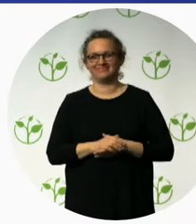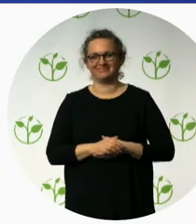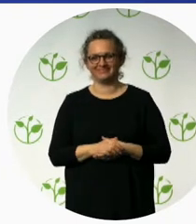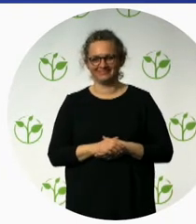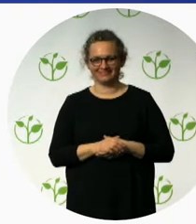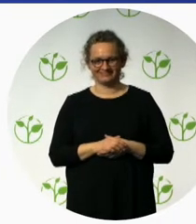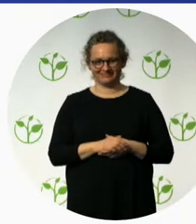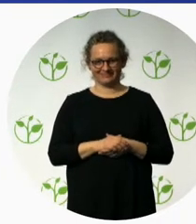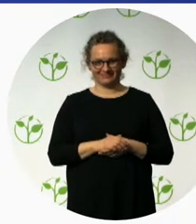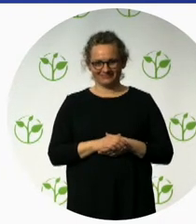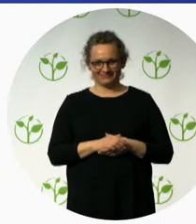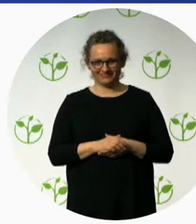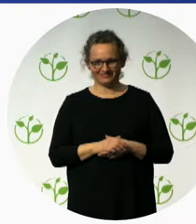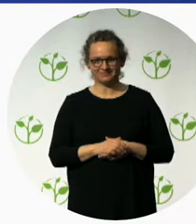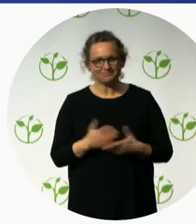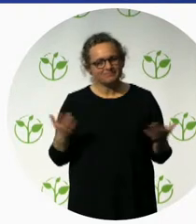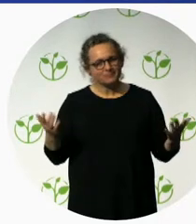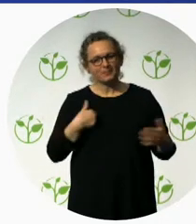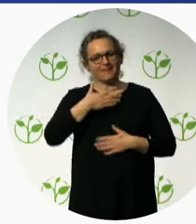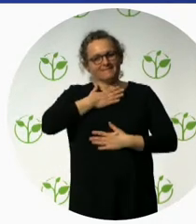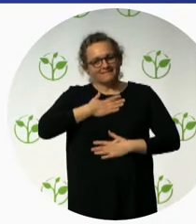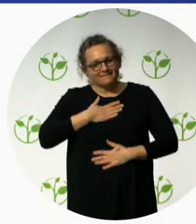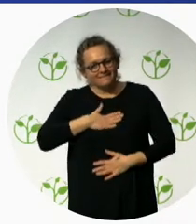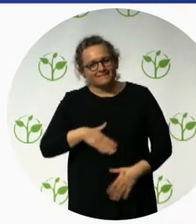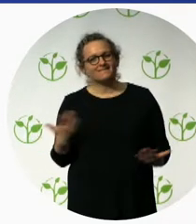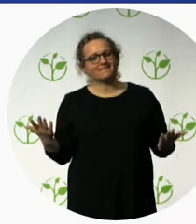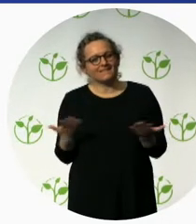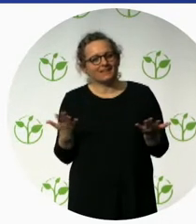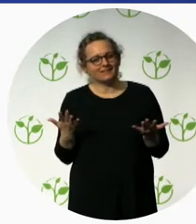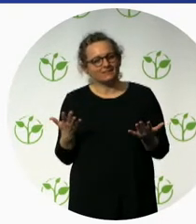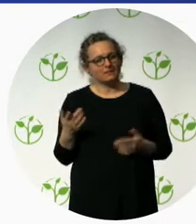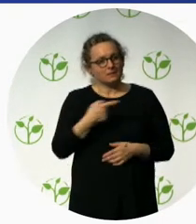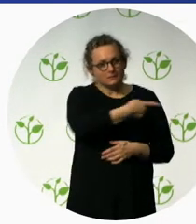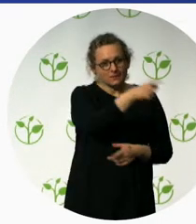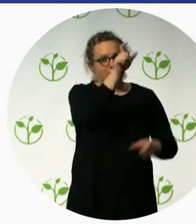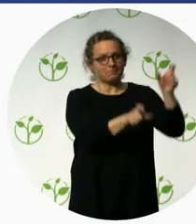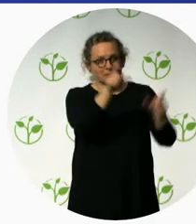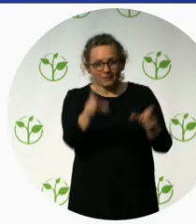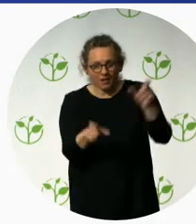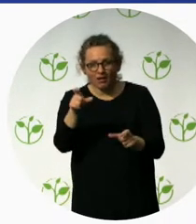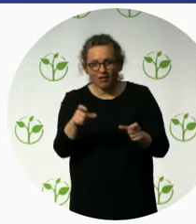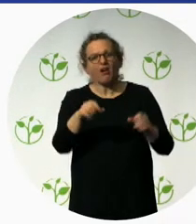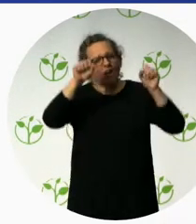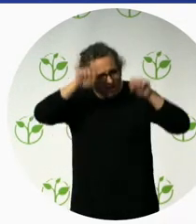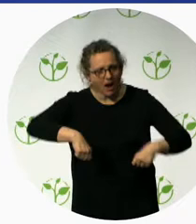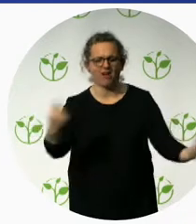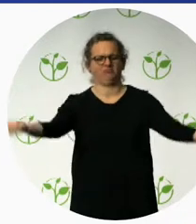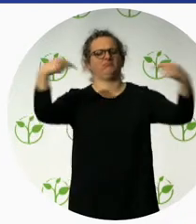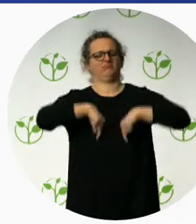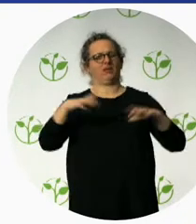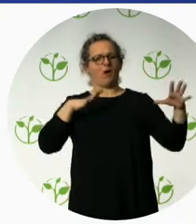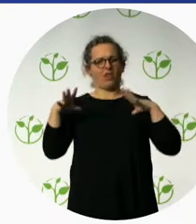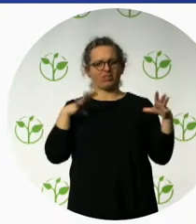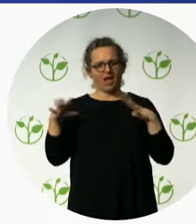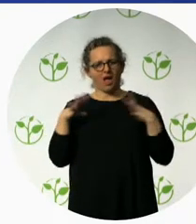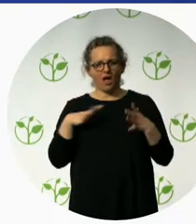very much over the past years and be able to reach their client base, basically. What are